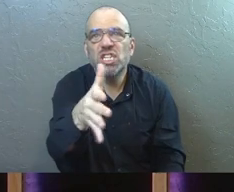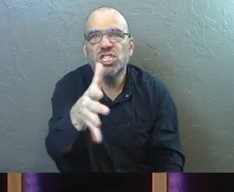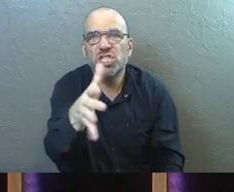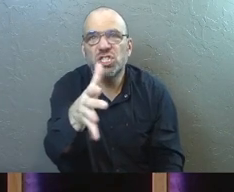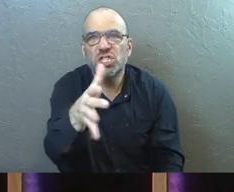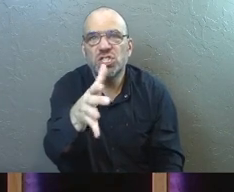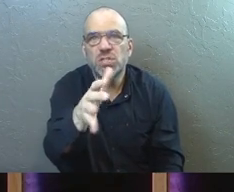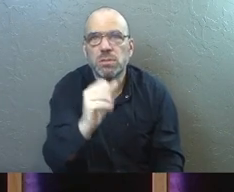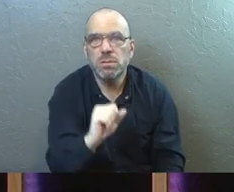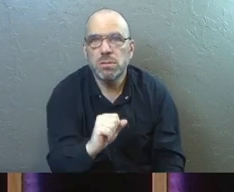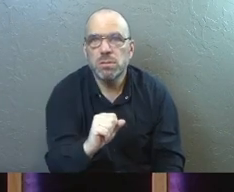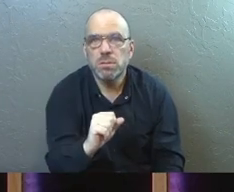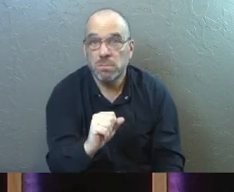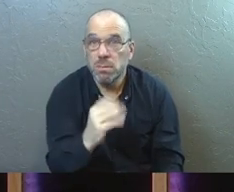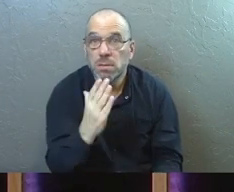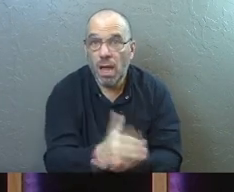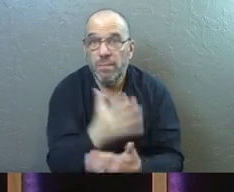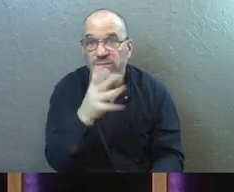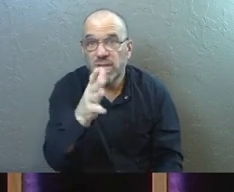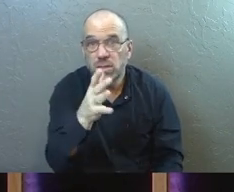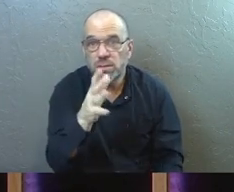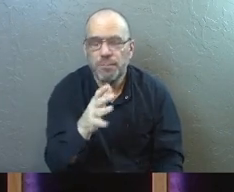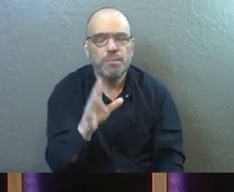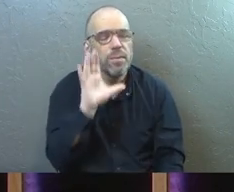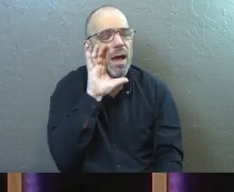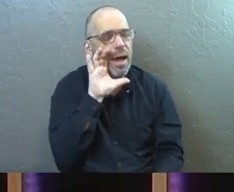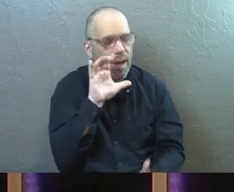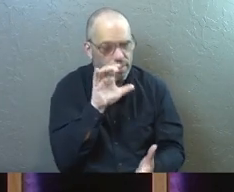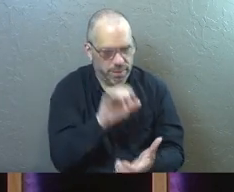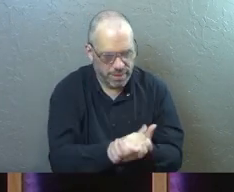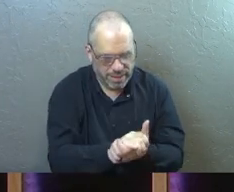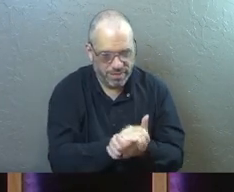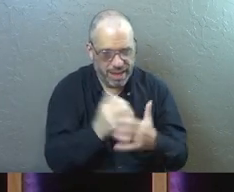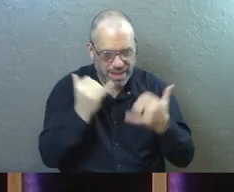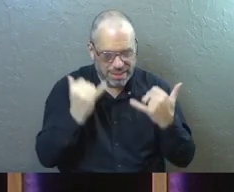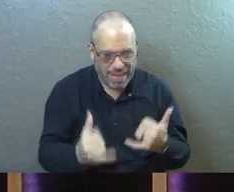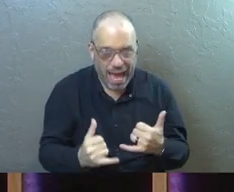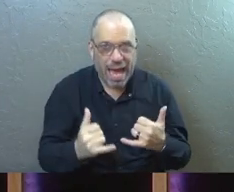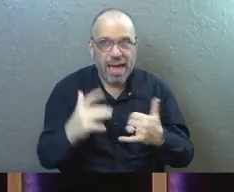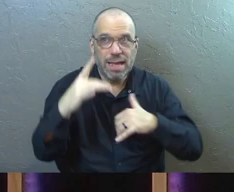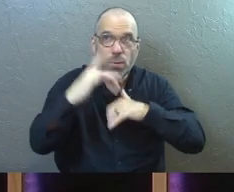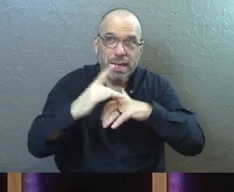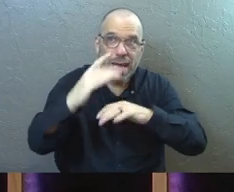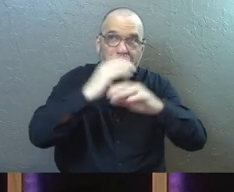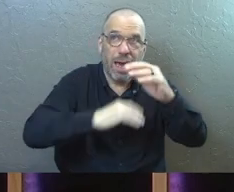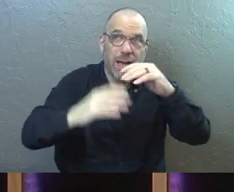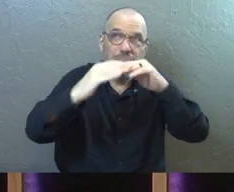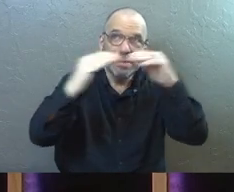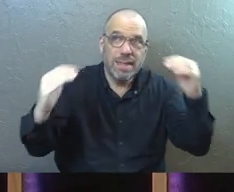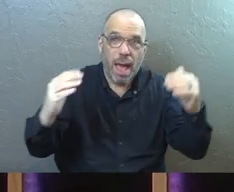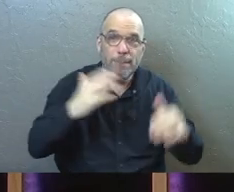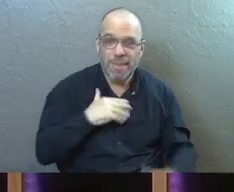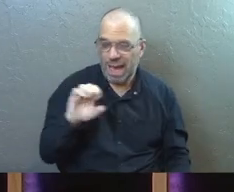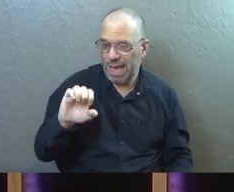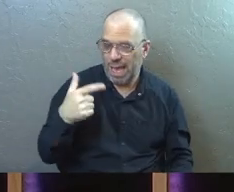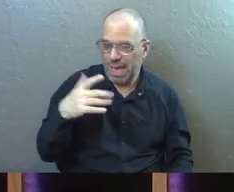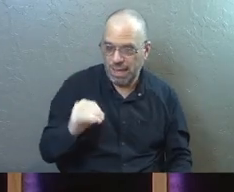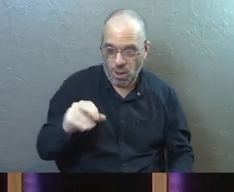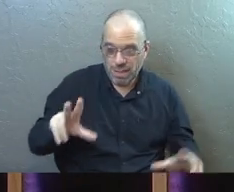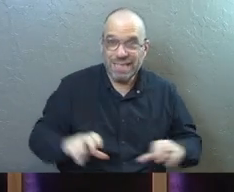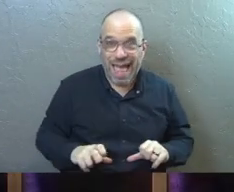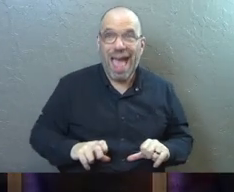That's the deep end. I believe that in the moment that I enter glory, my ego and